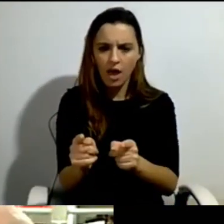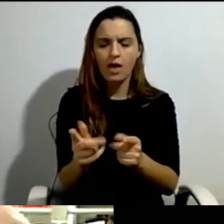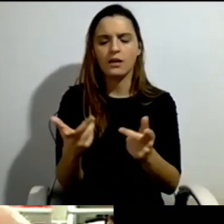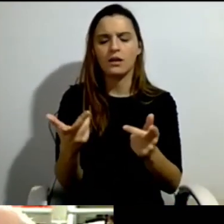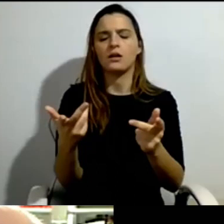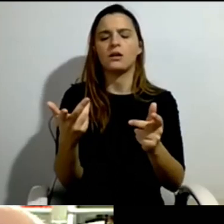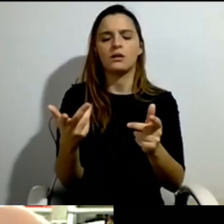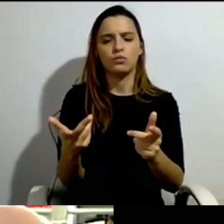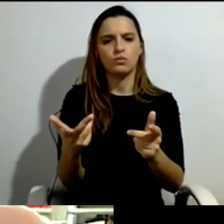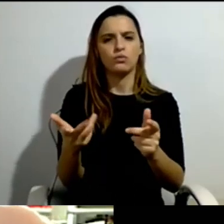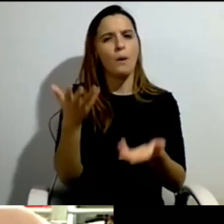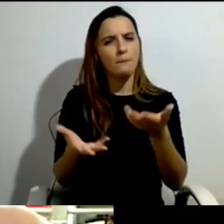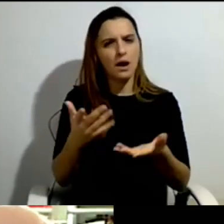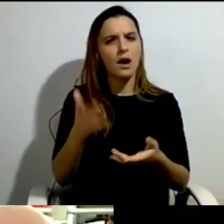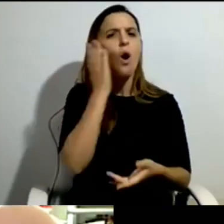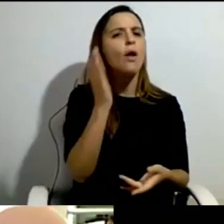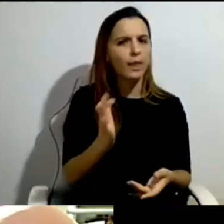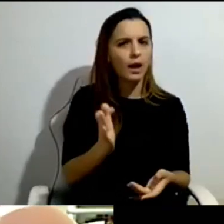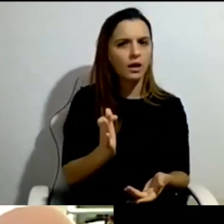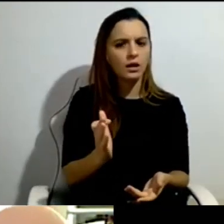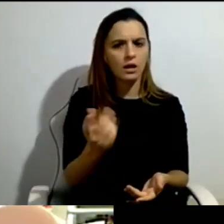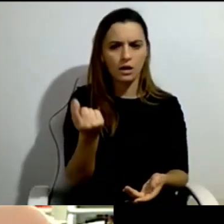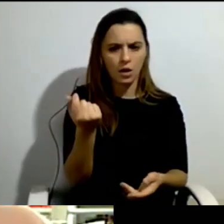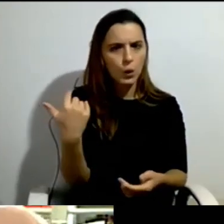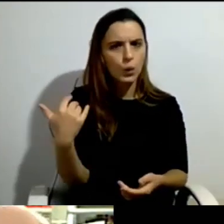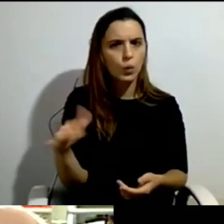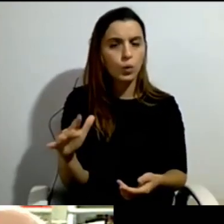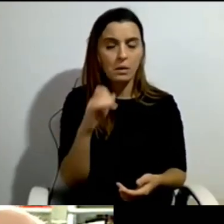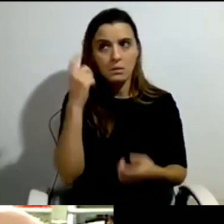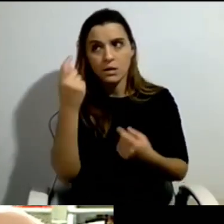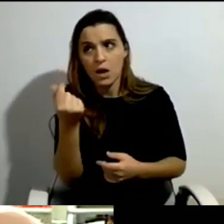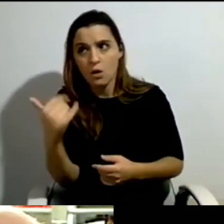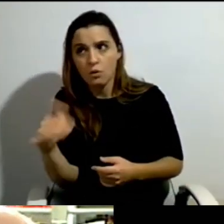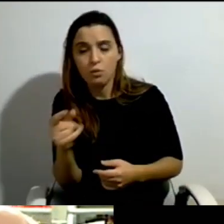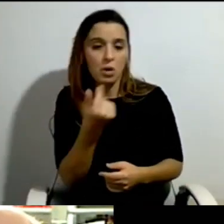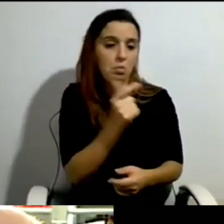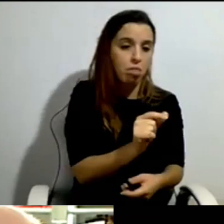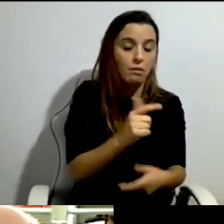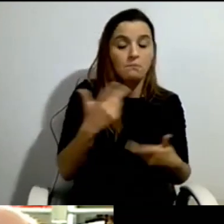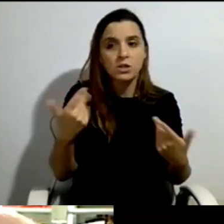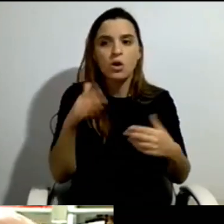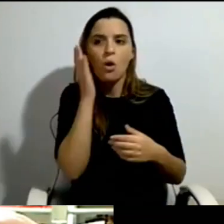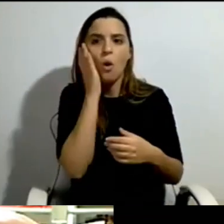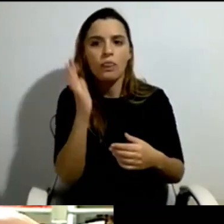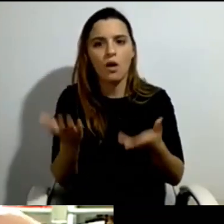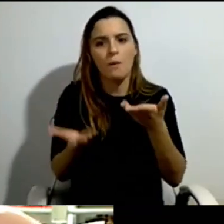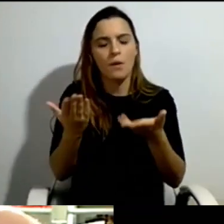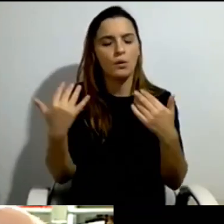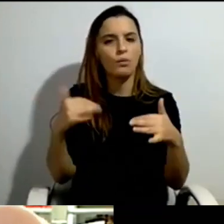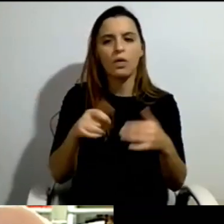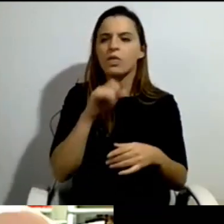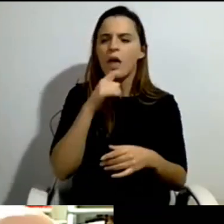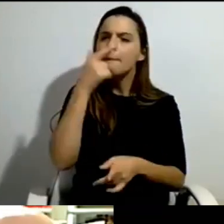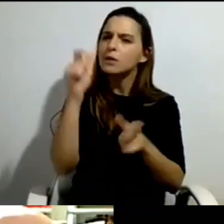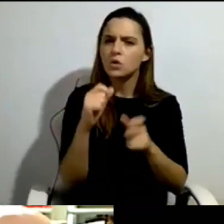persons working for you, you could actually employ two to three people for only one person,